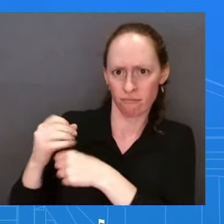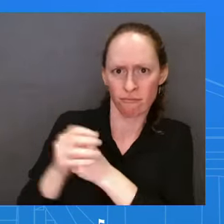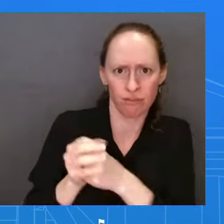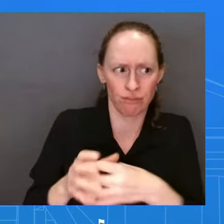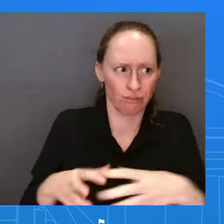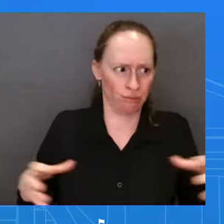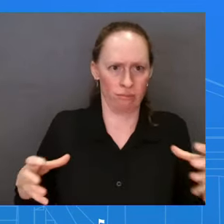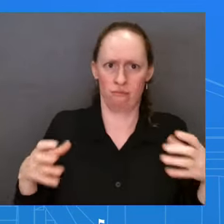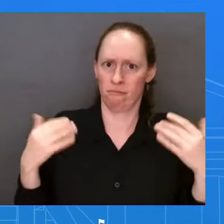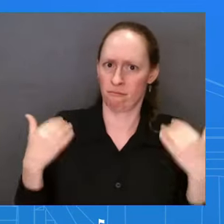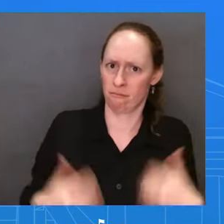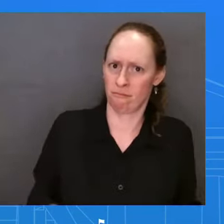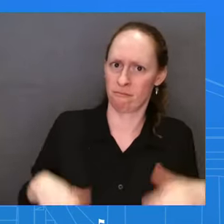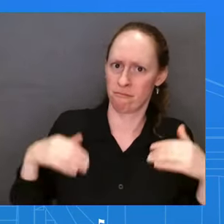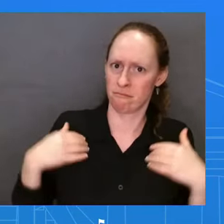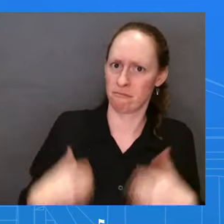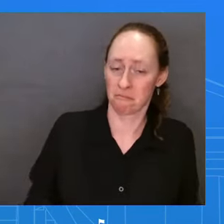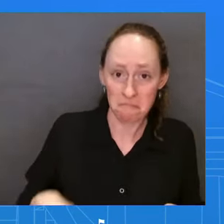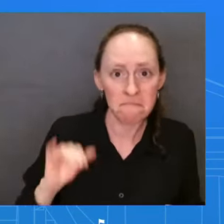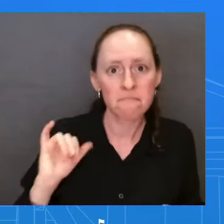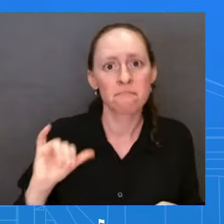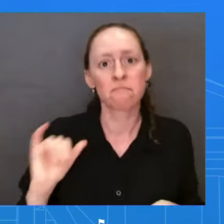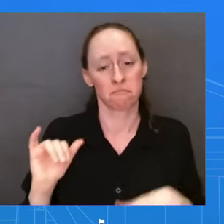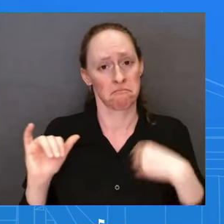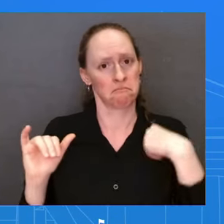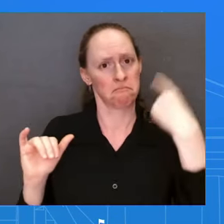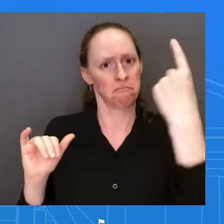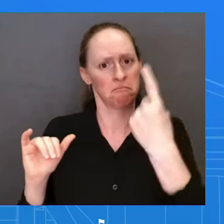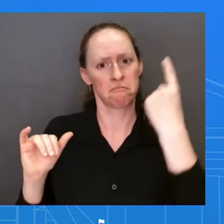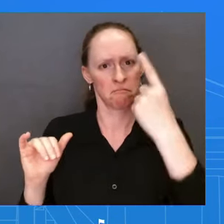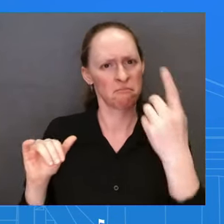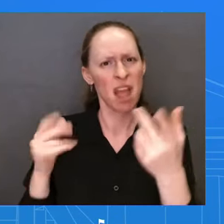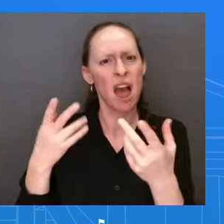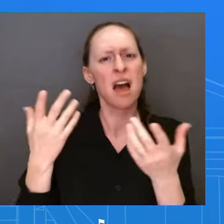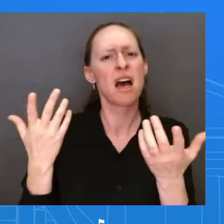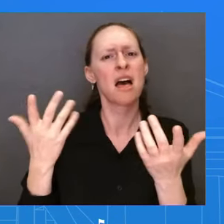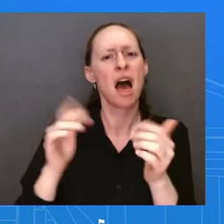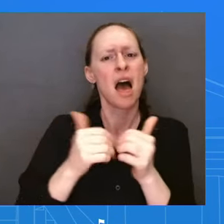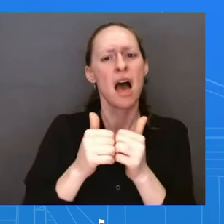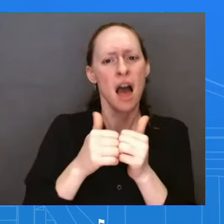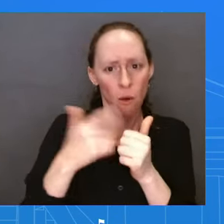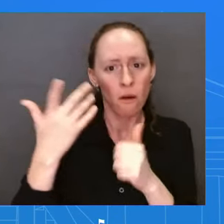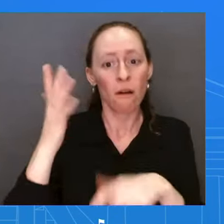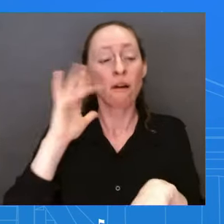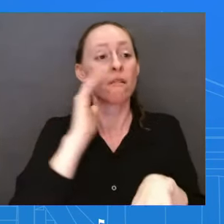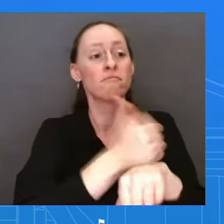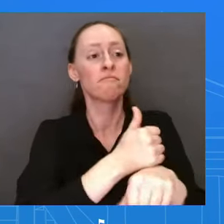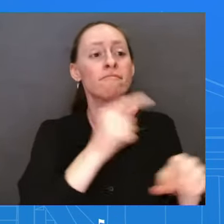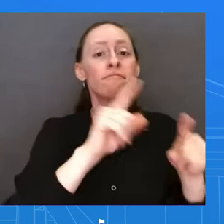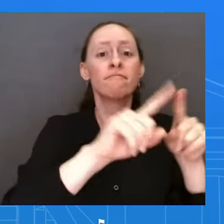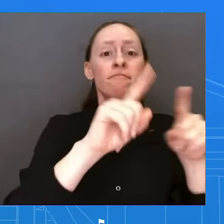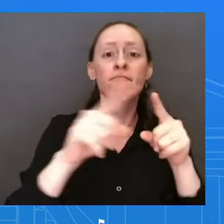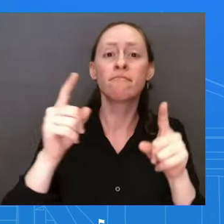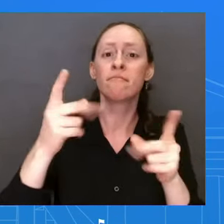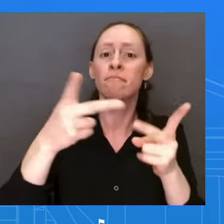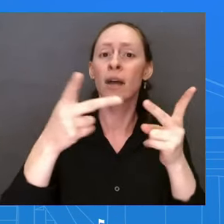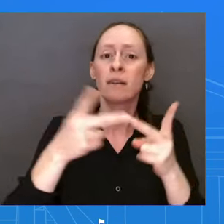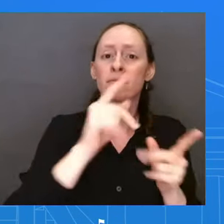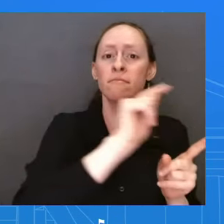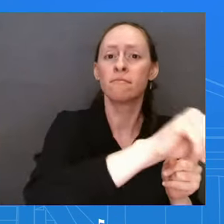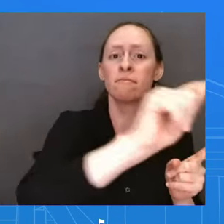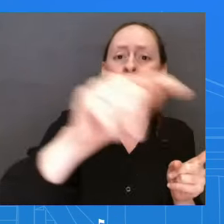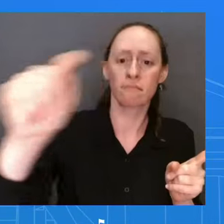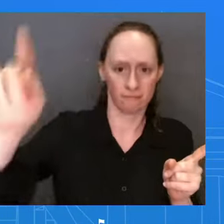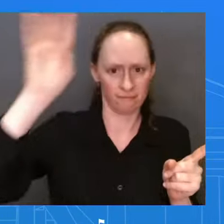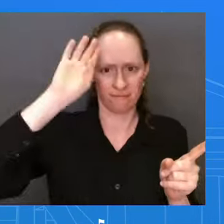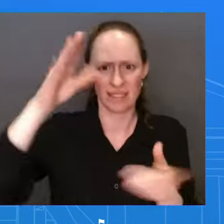housing starts that we saw where the numbers also went up in May, will lead to some relief on the housing price issue that could help with